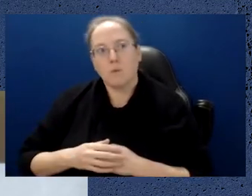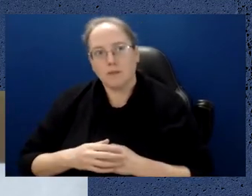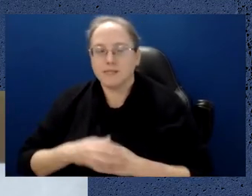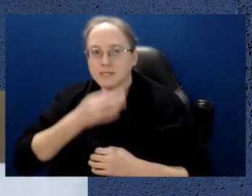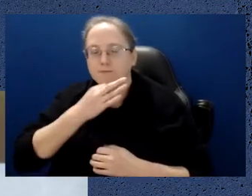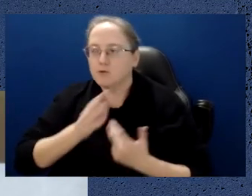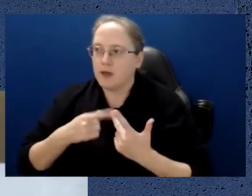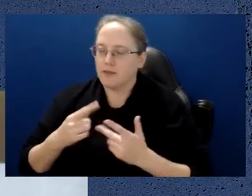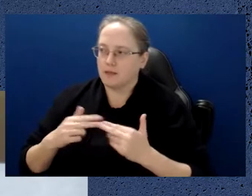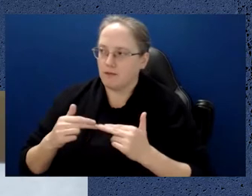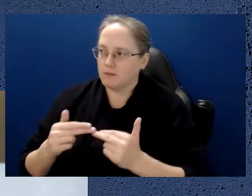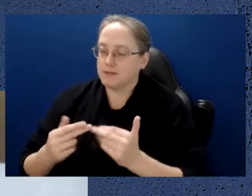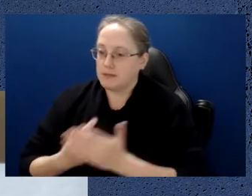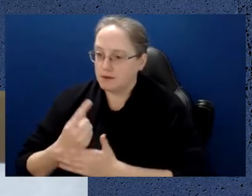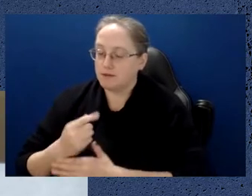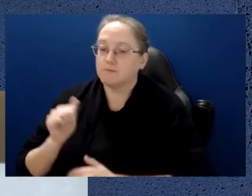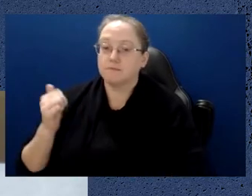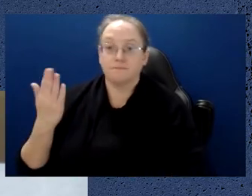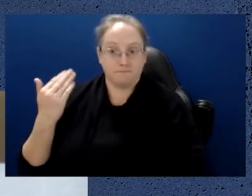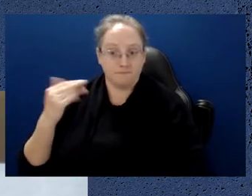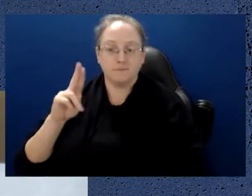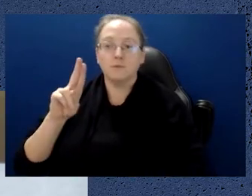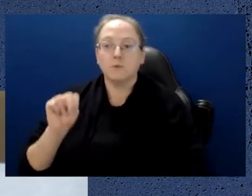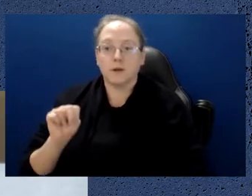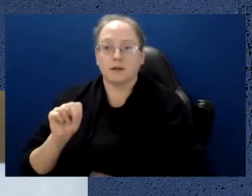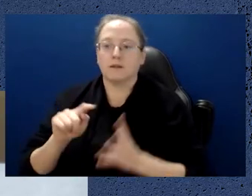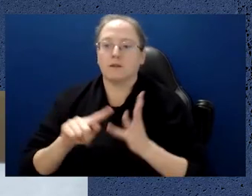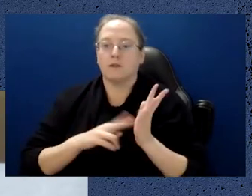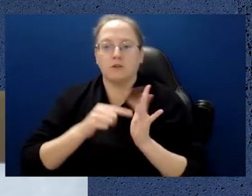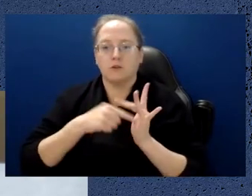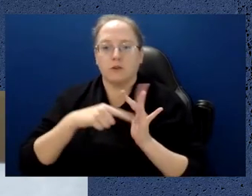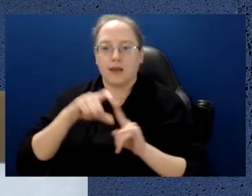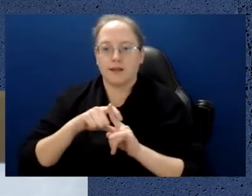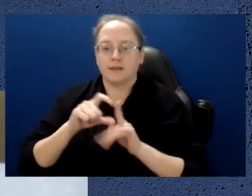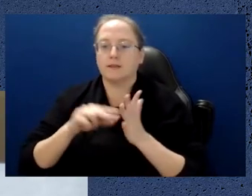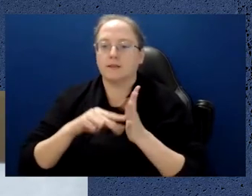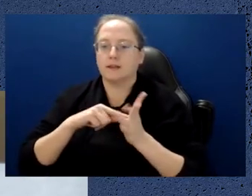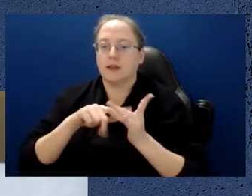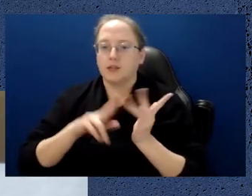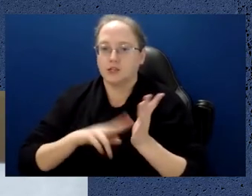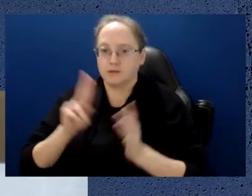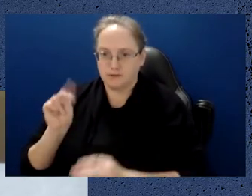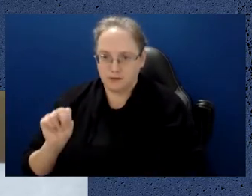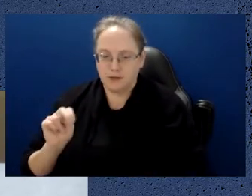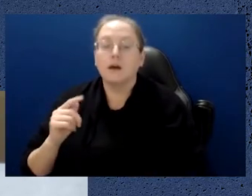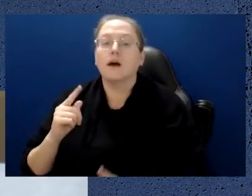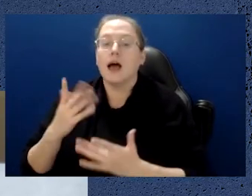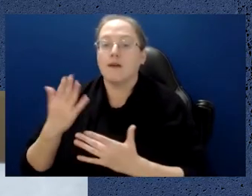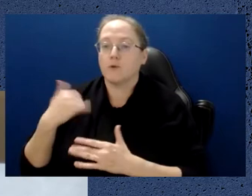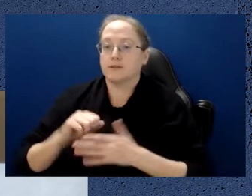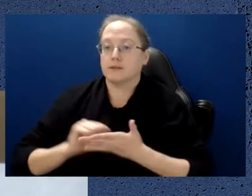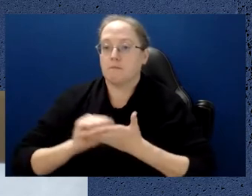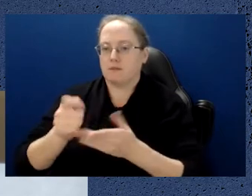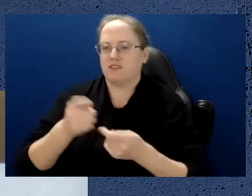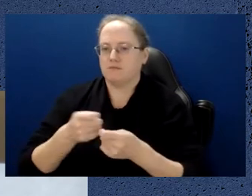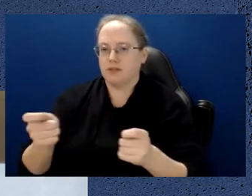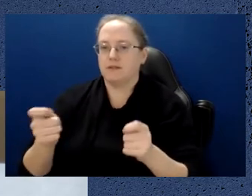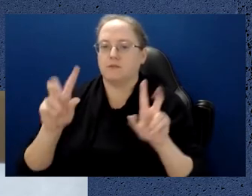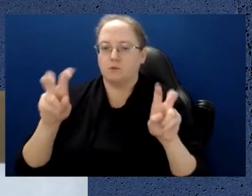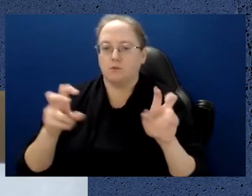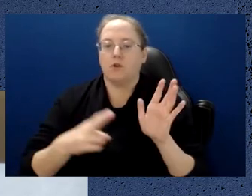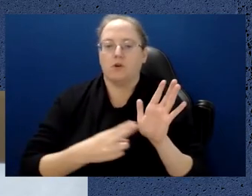United Nations have just recently agreed and published something that they call the norms of cyberspace. So there,